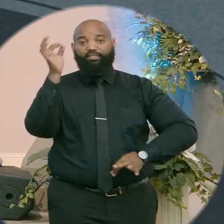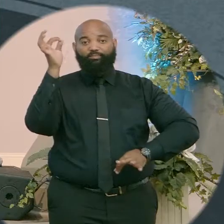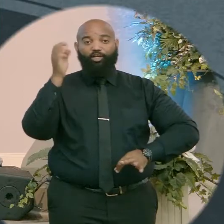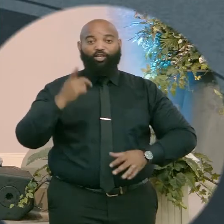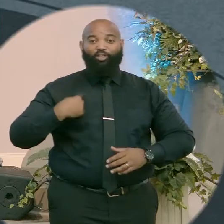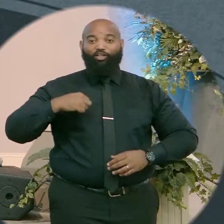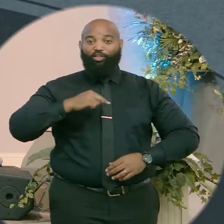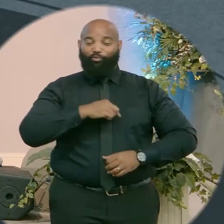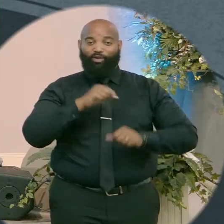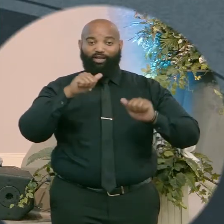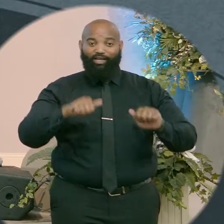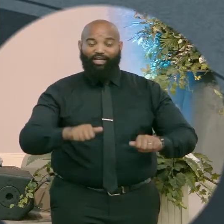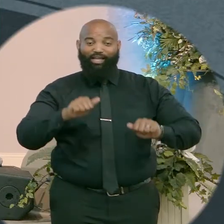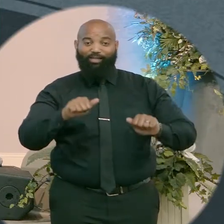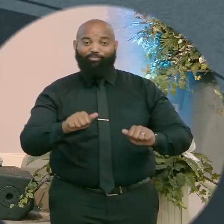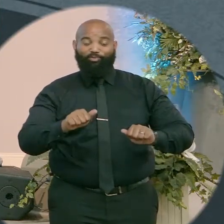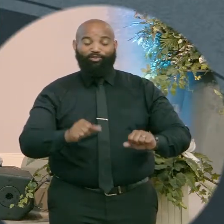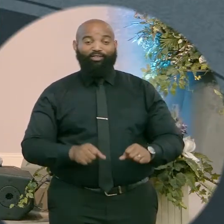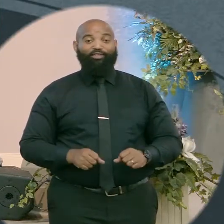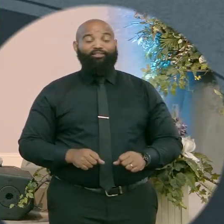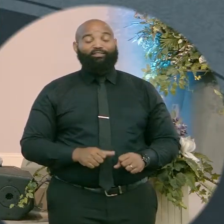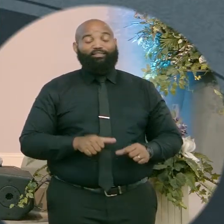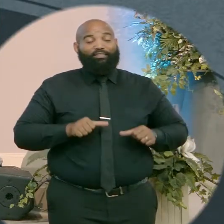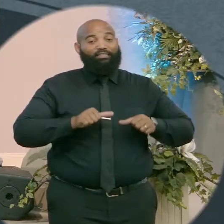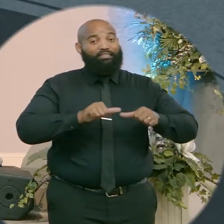warfare we would have to keep what he gave us.